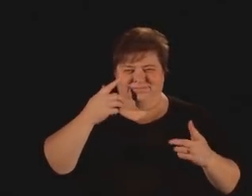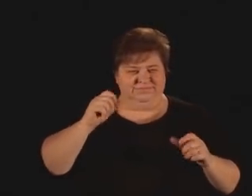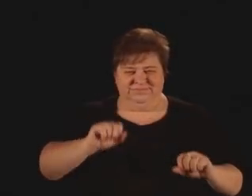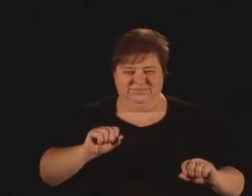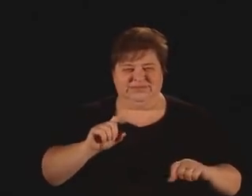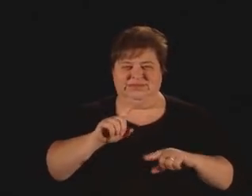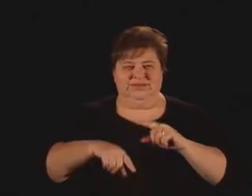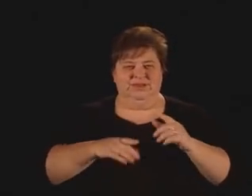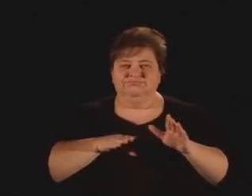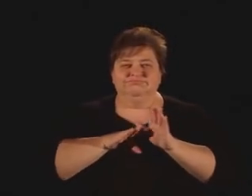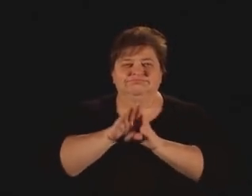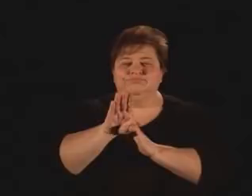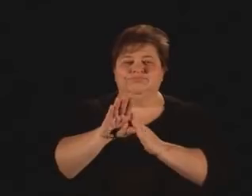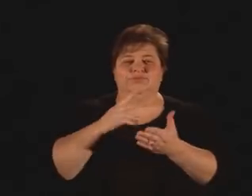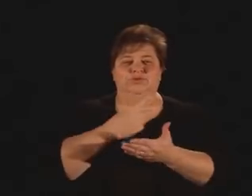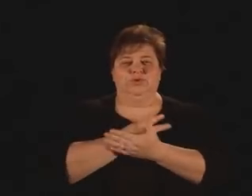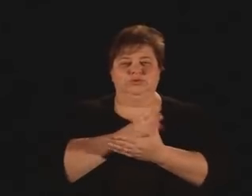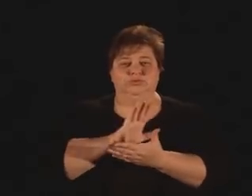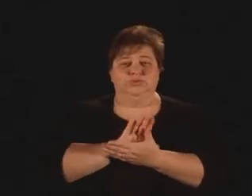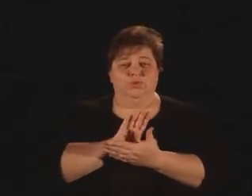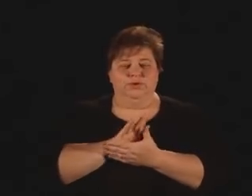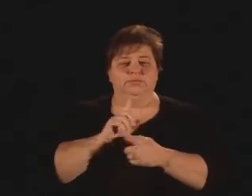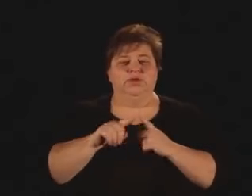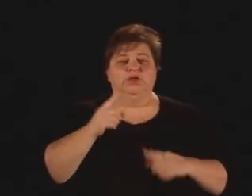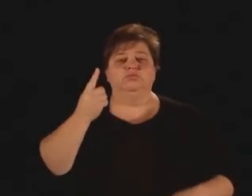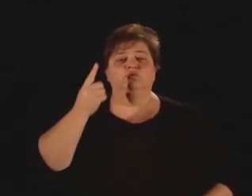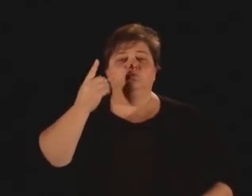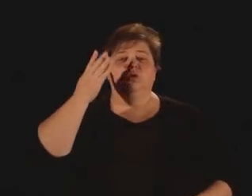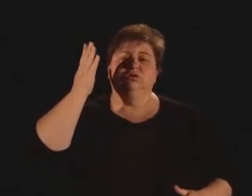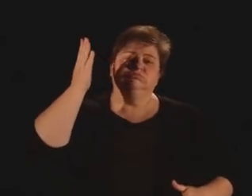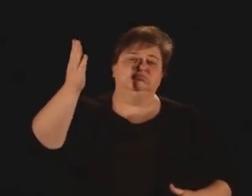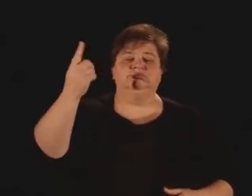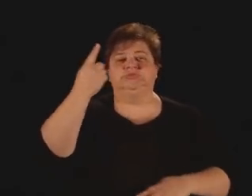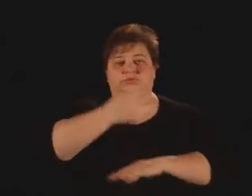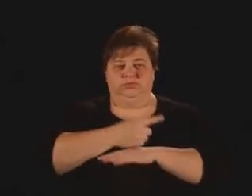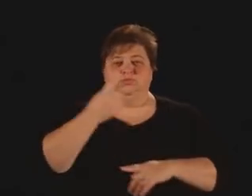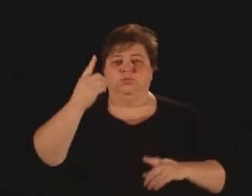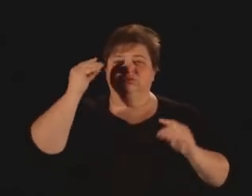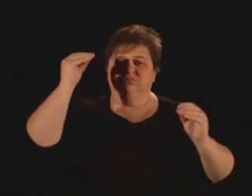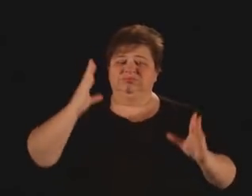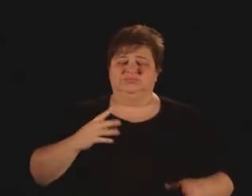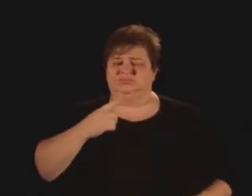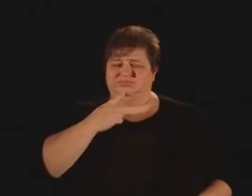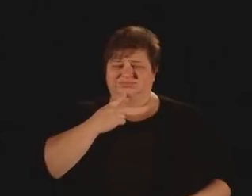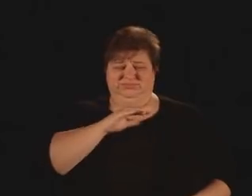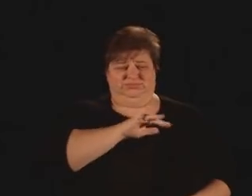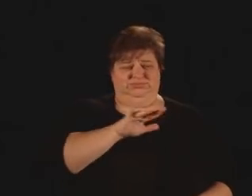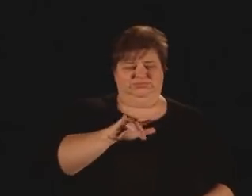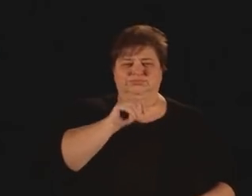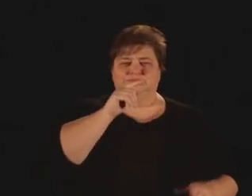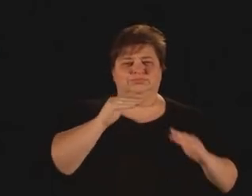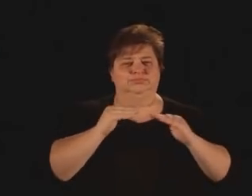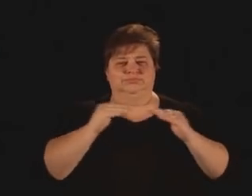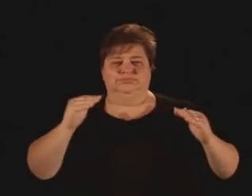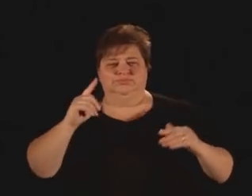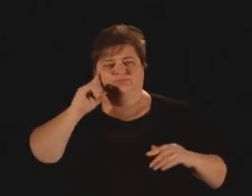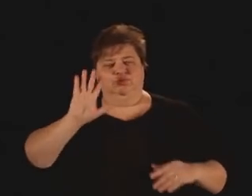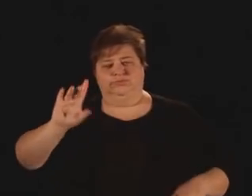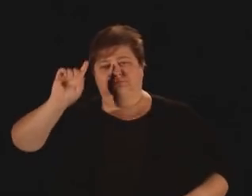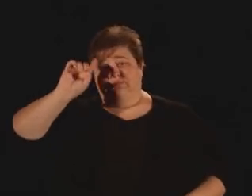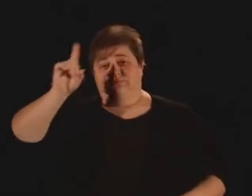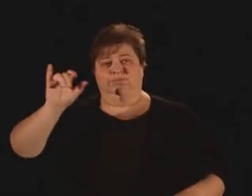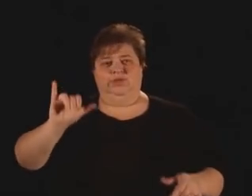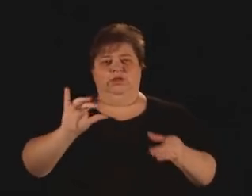school. Then one day, a professor said, Spelling is not a sign of intelligence. That comment